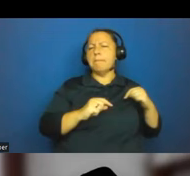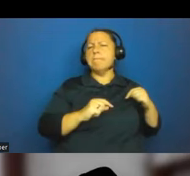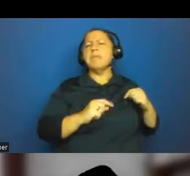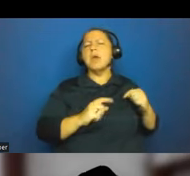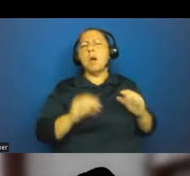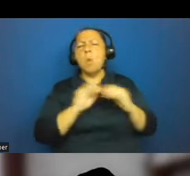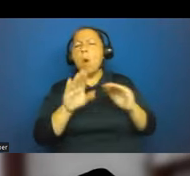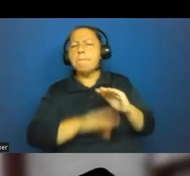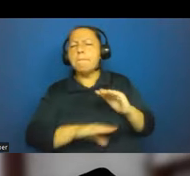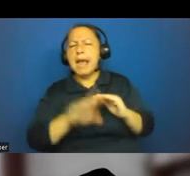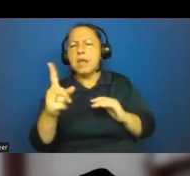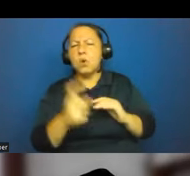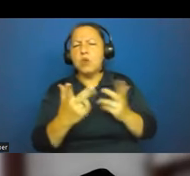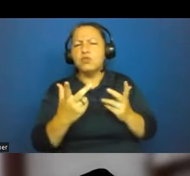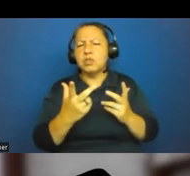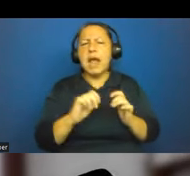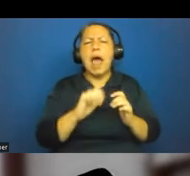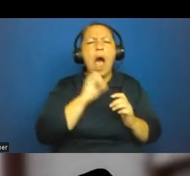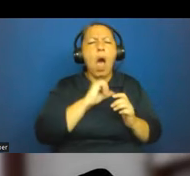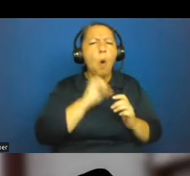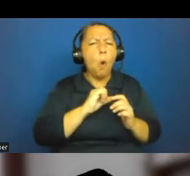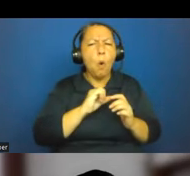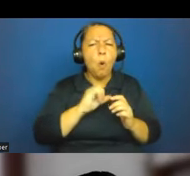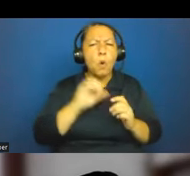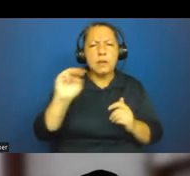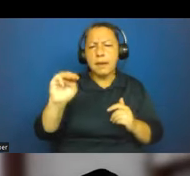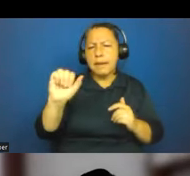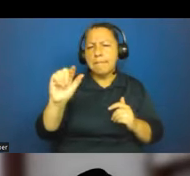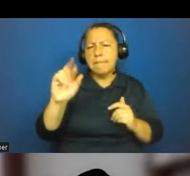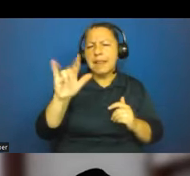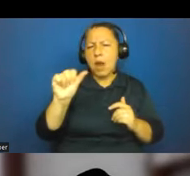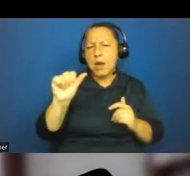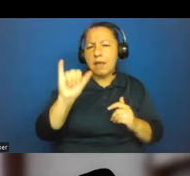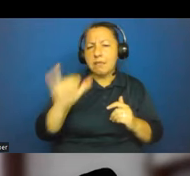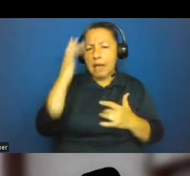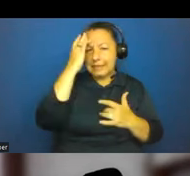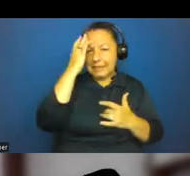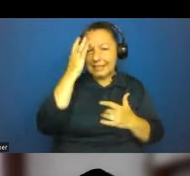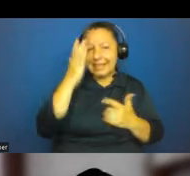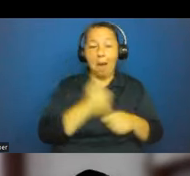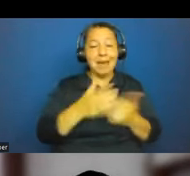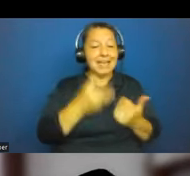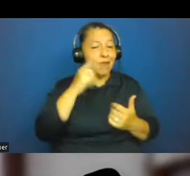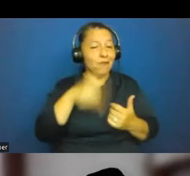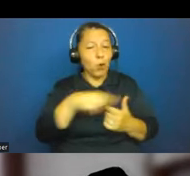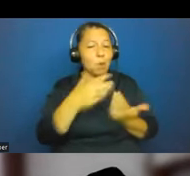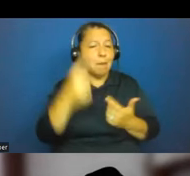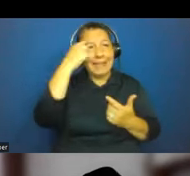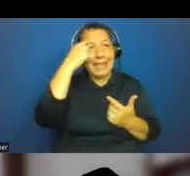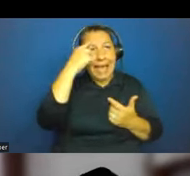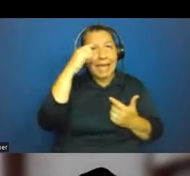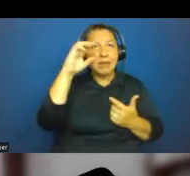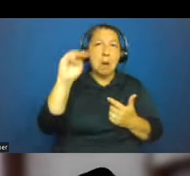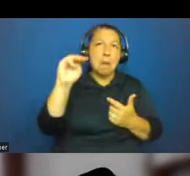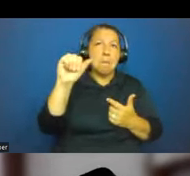question. How old is malaria? And I'll make it very easy for you. You might have said to me, malaria, several hundred,